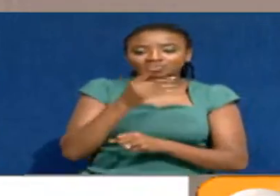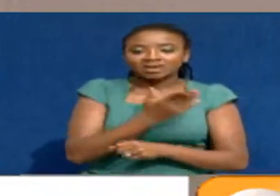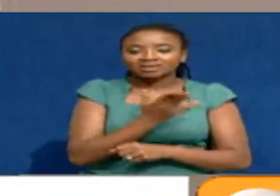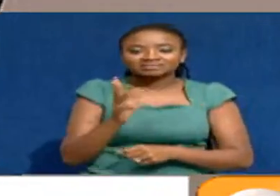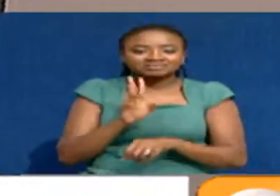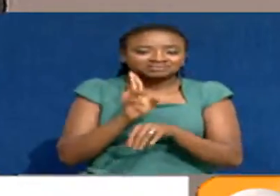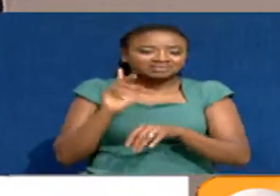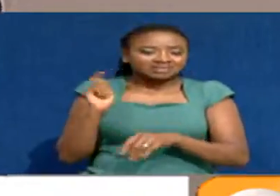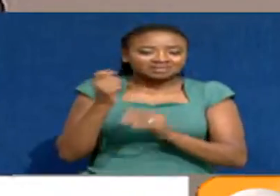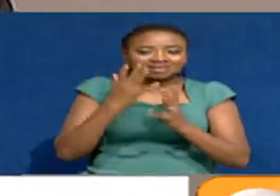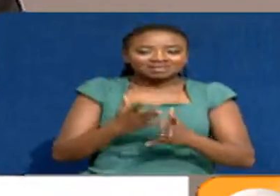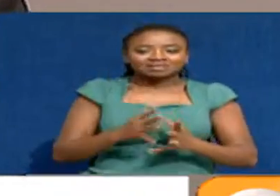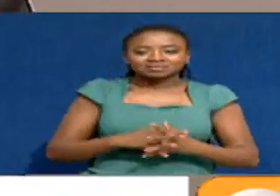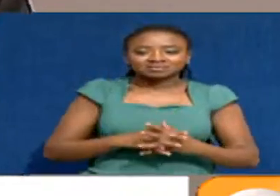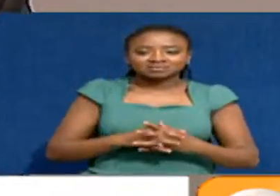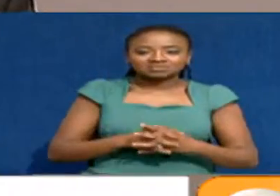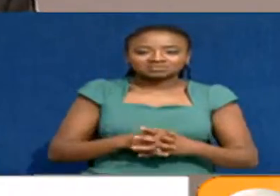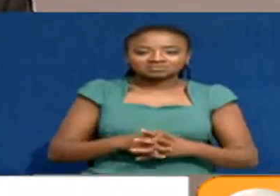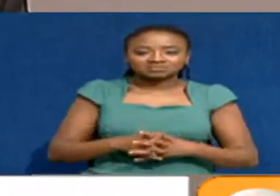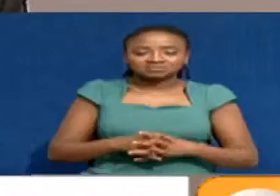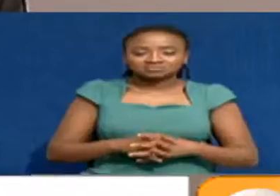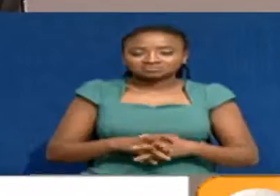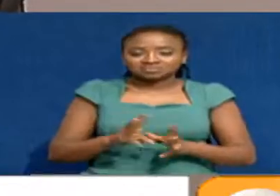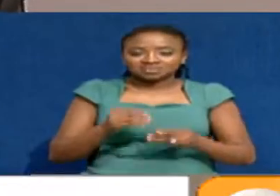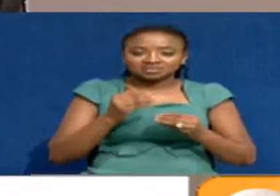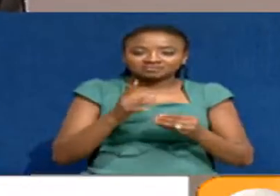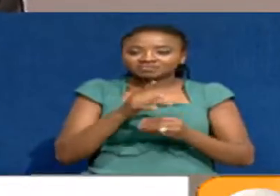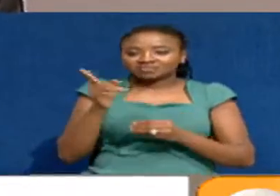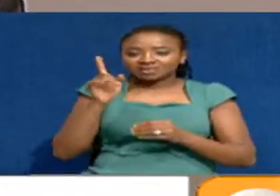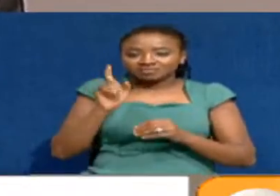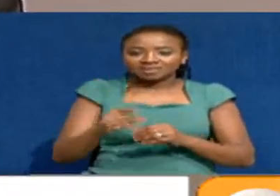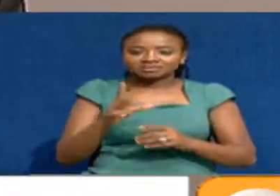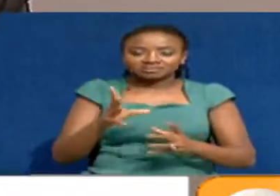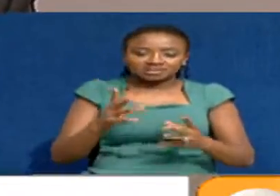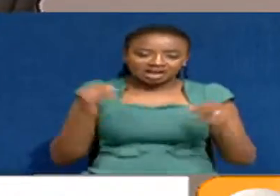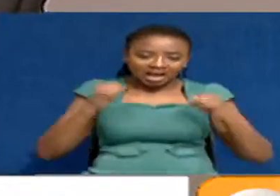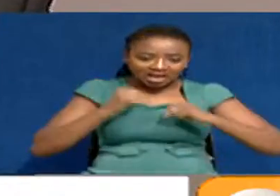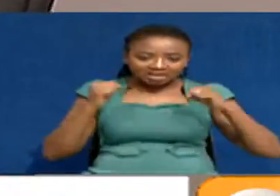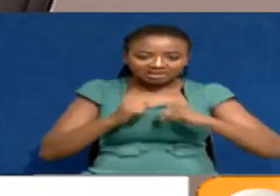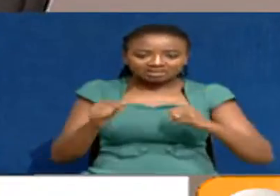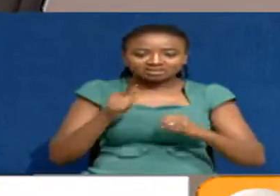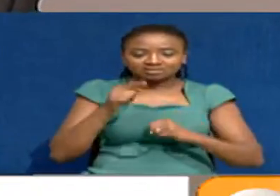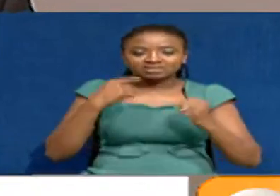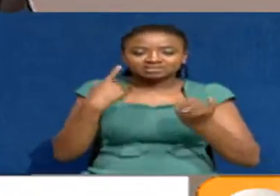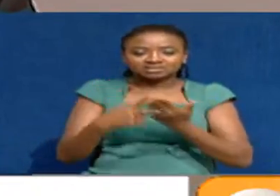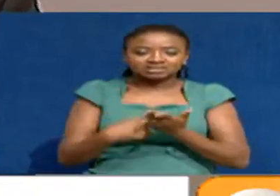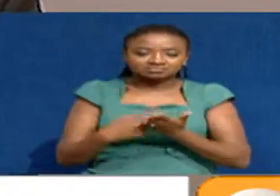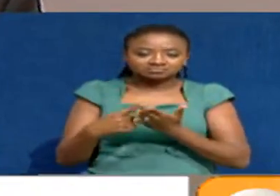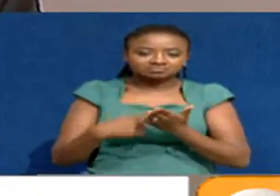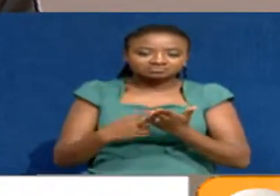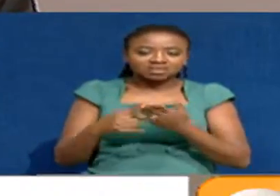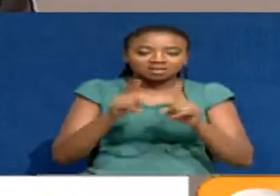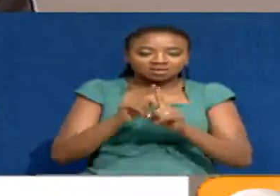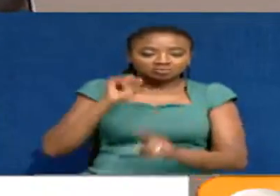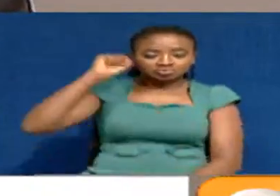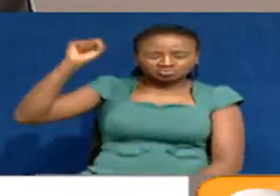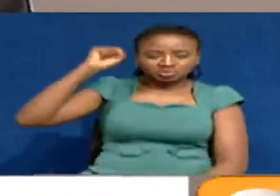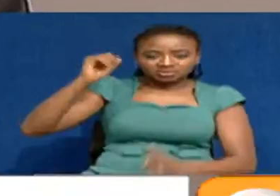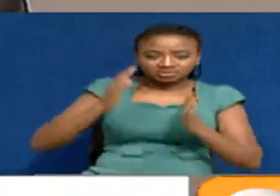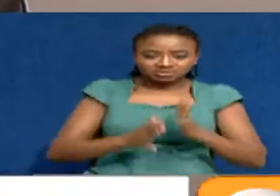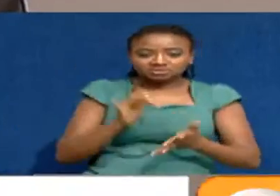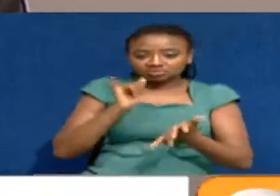given lifestyle. It's such that we must agree to have this as a debate, as politicians. And that's why I'm saying,